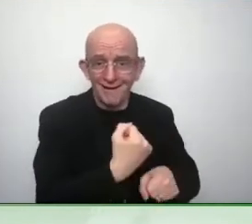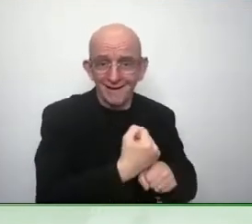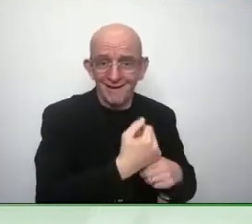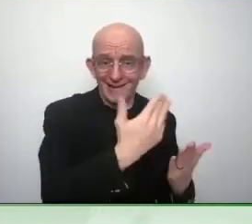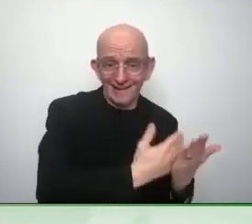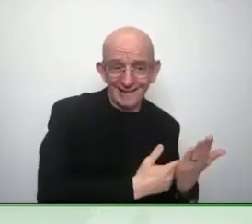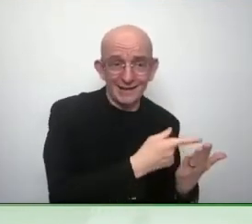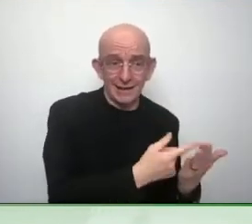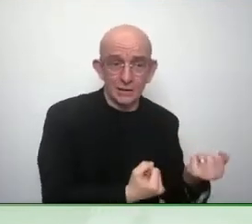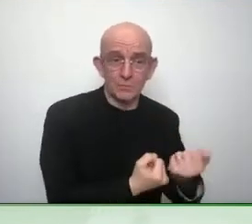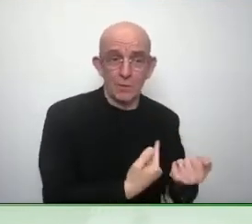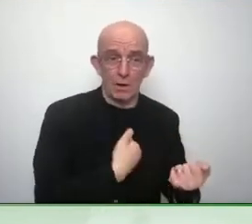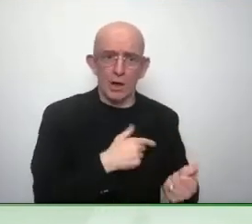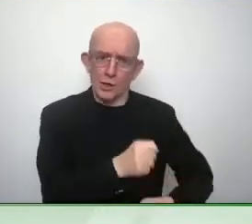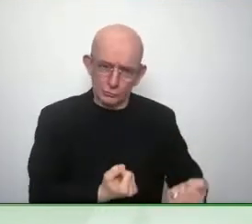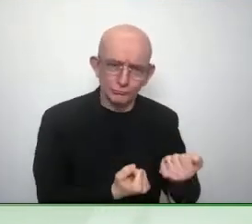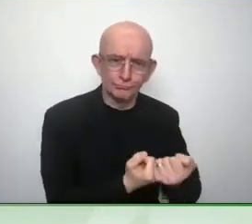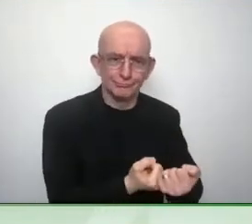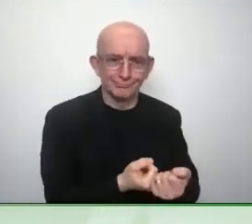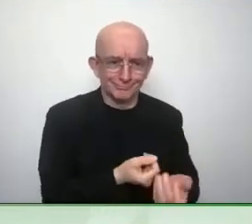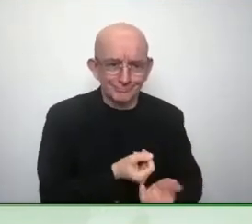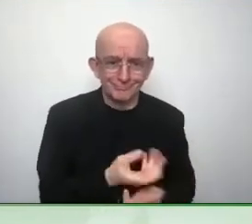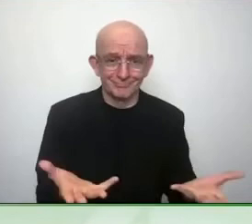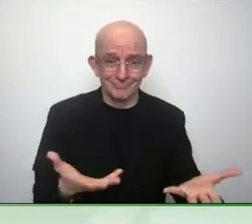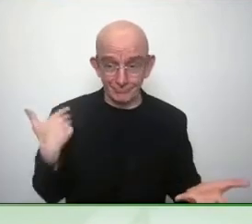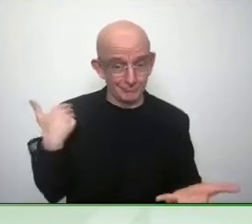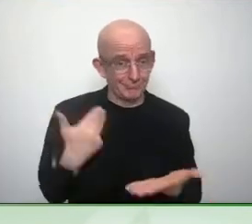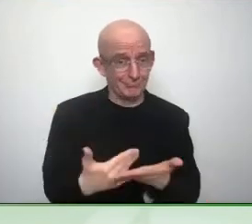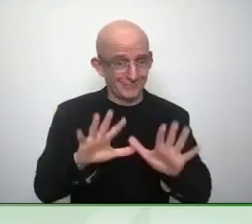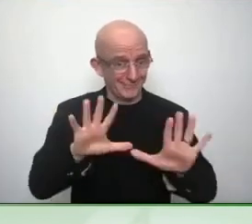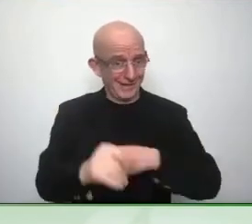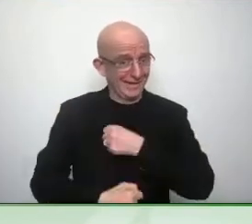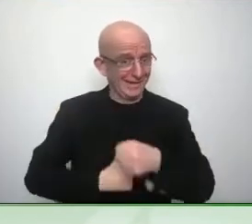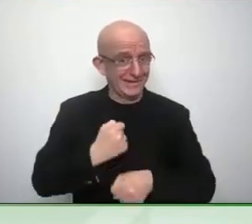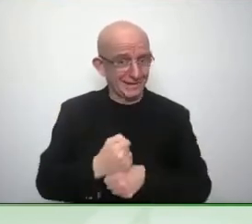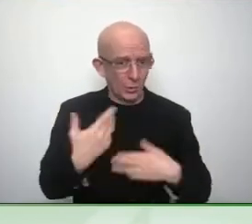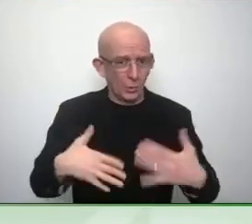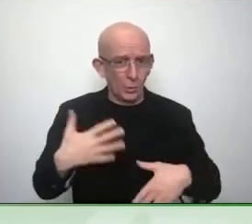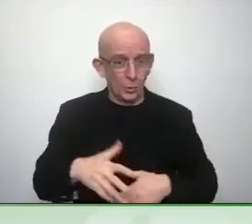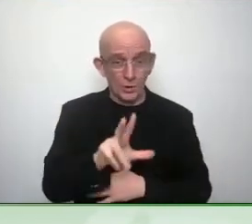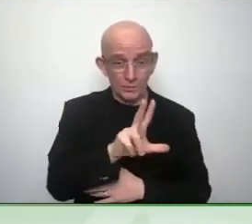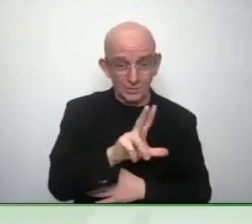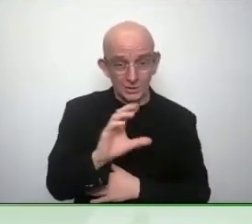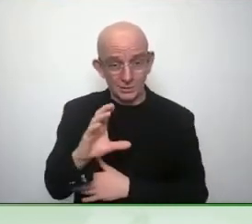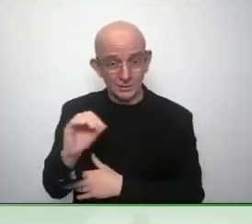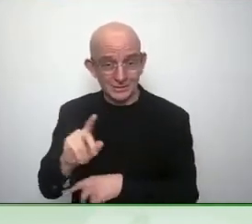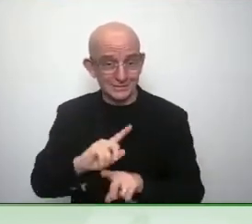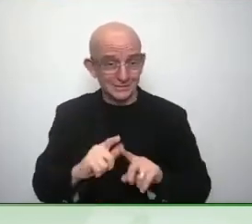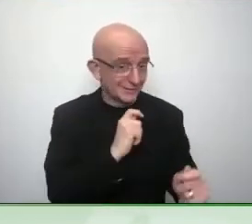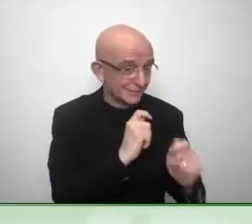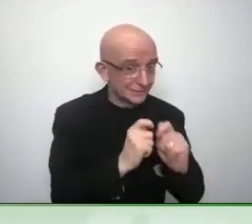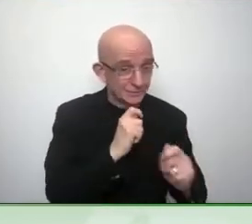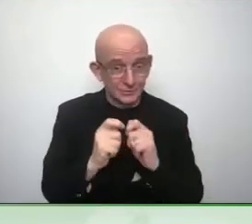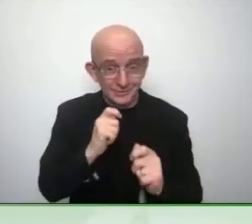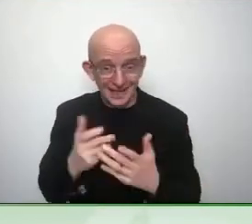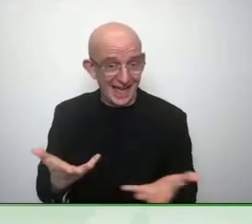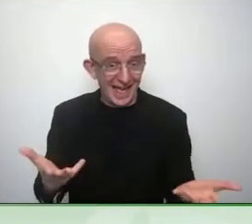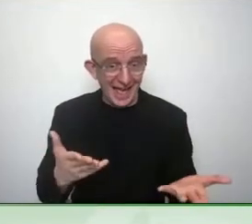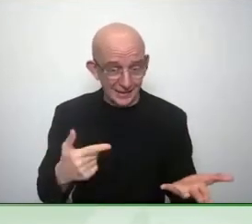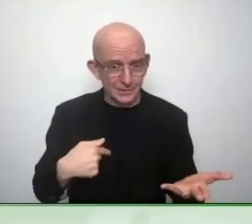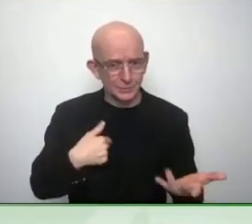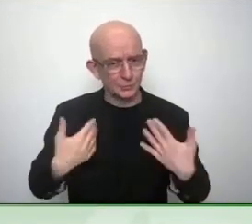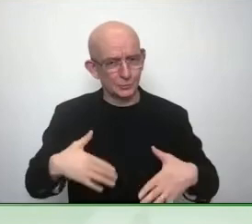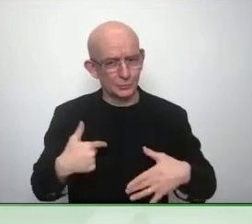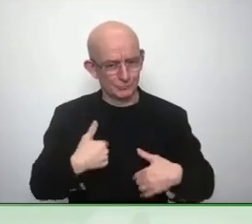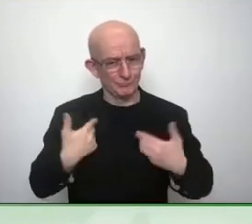not too inexperienced go out there and start talking about your life and be authentic and be kind too that's a great point okay